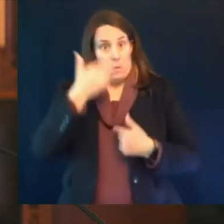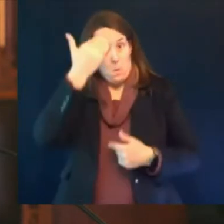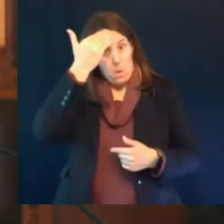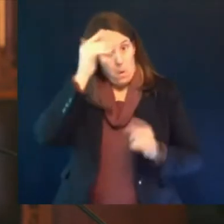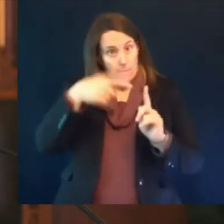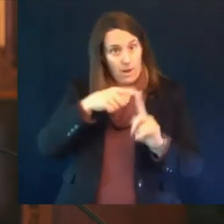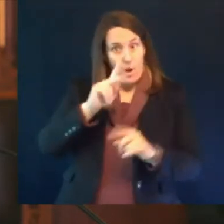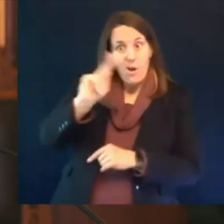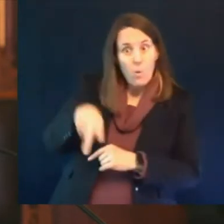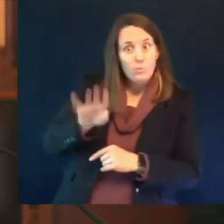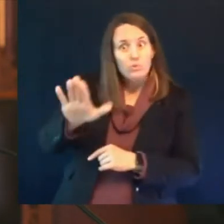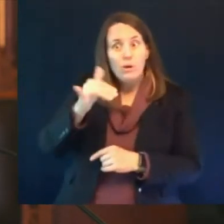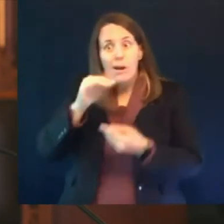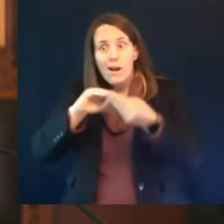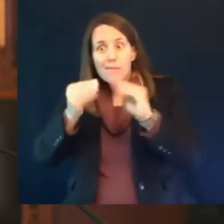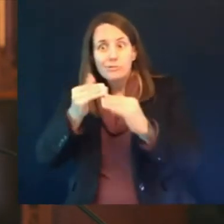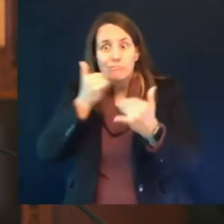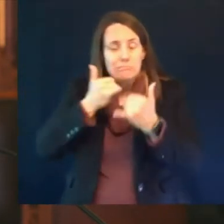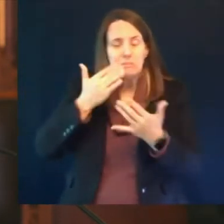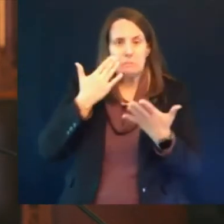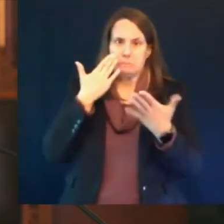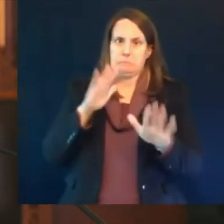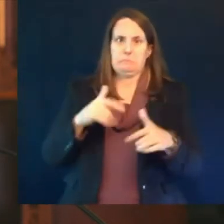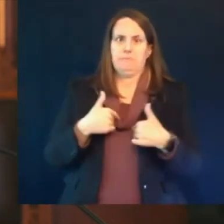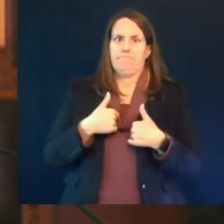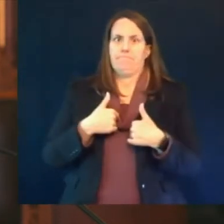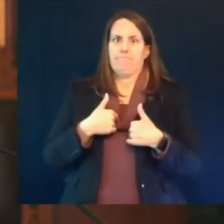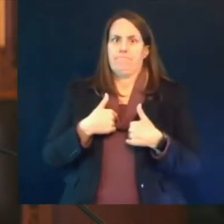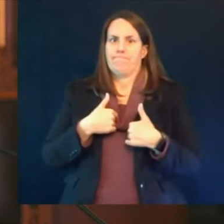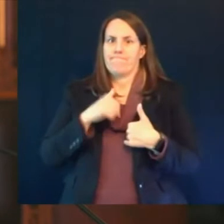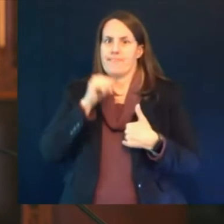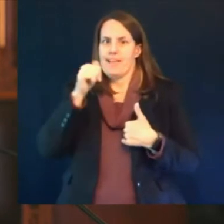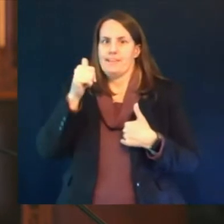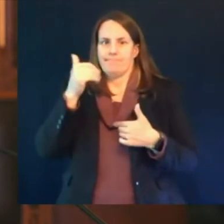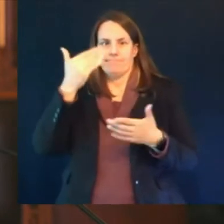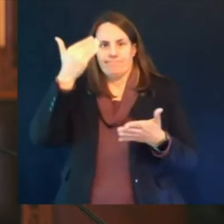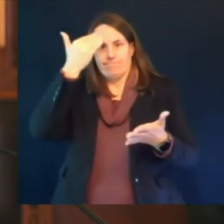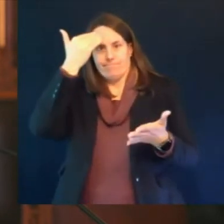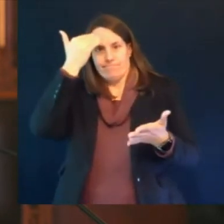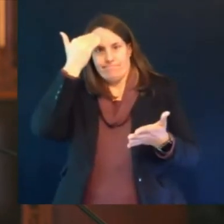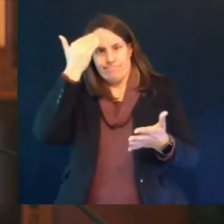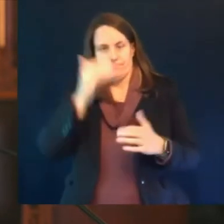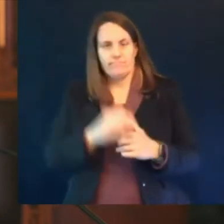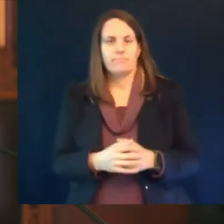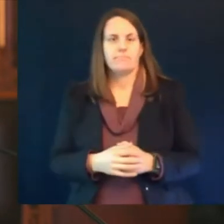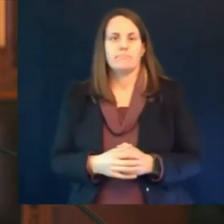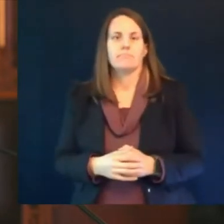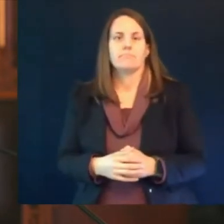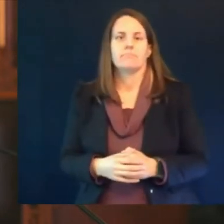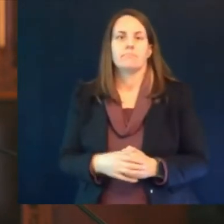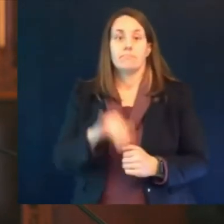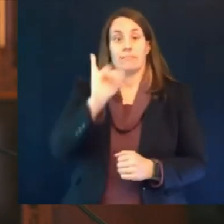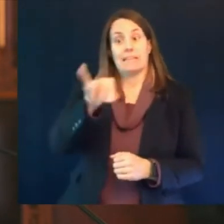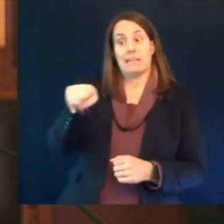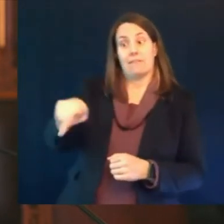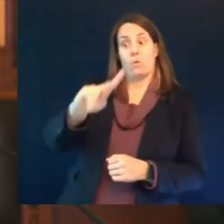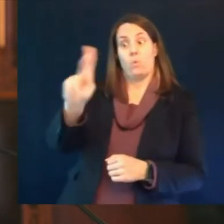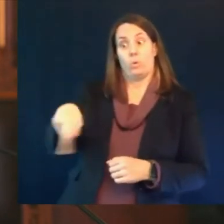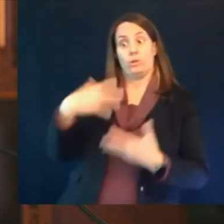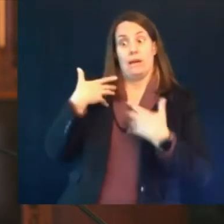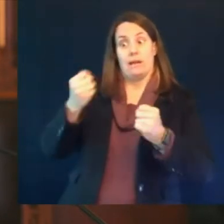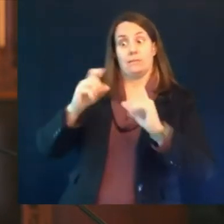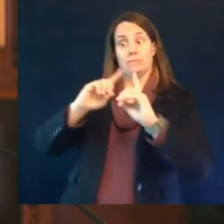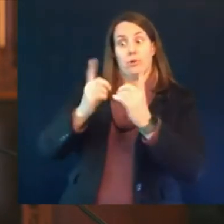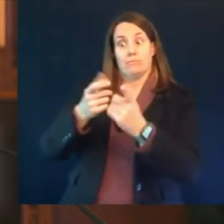sense in the world to me if our colleagues at the kenosha health department have identified some type of challenge in the